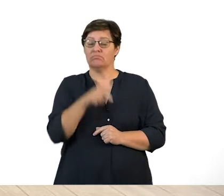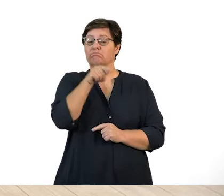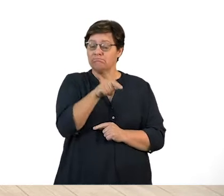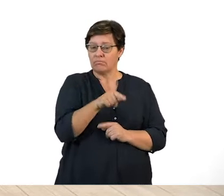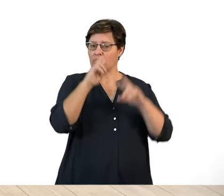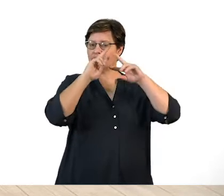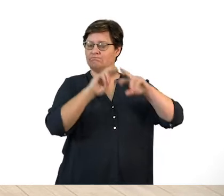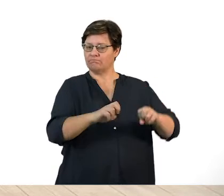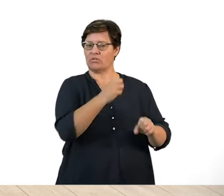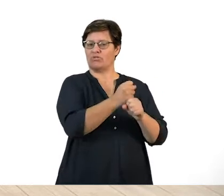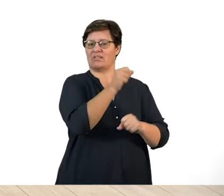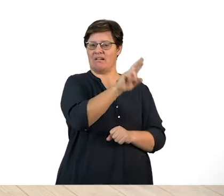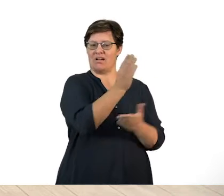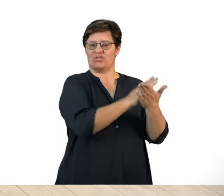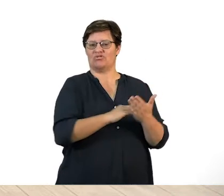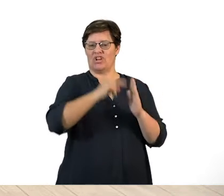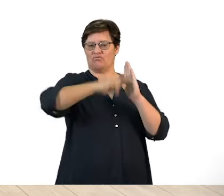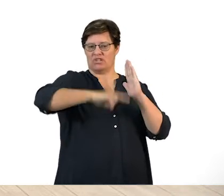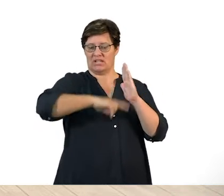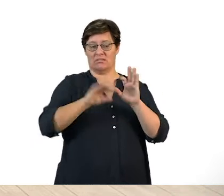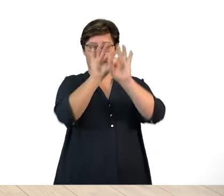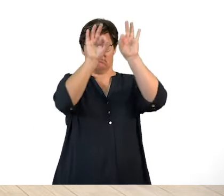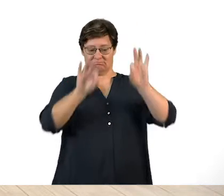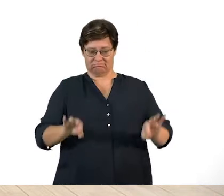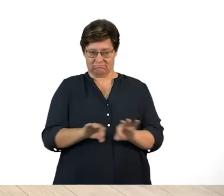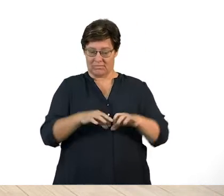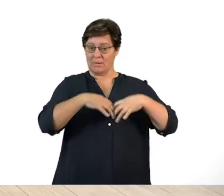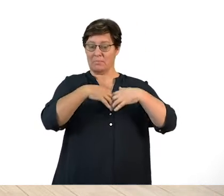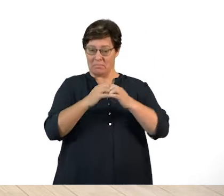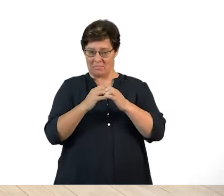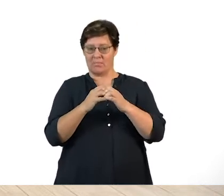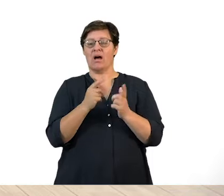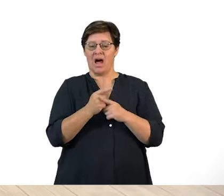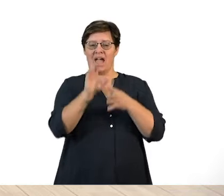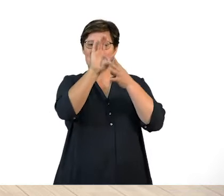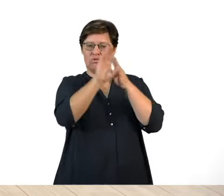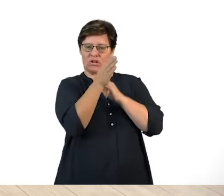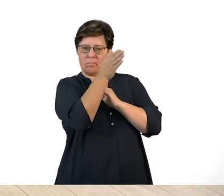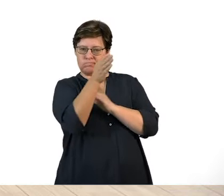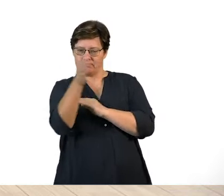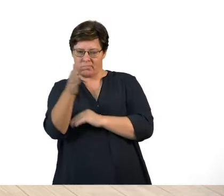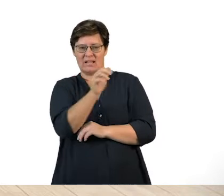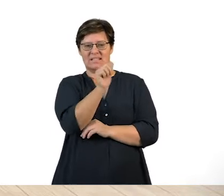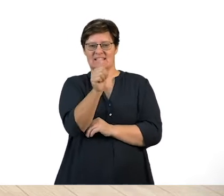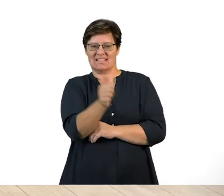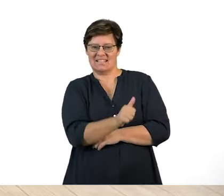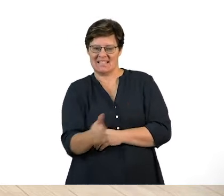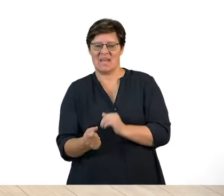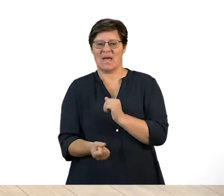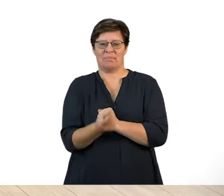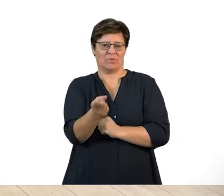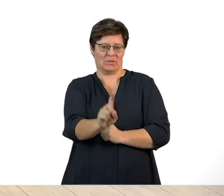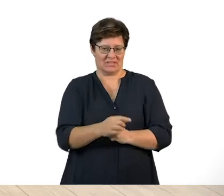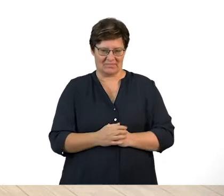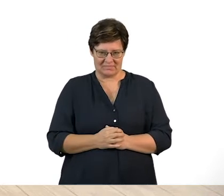segment we are exploring grade R shared reading and we'll be making an A3 sheet depicting characters of a